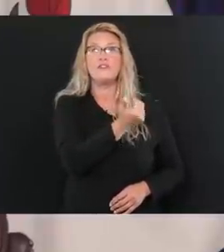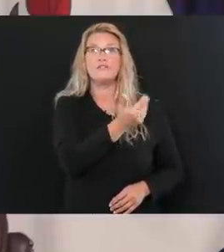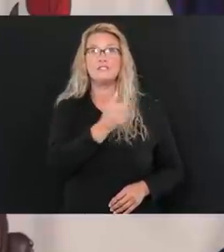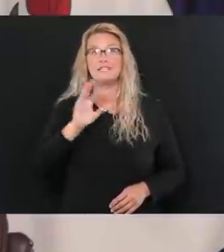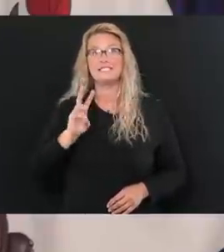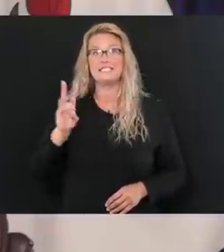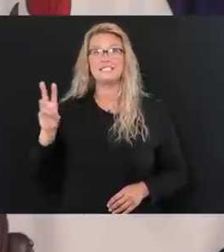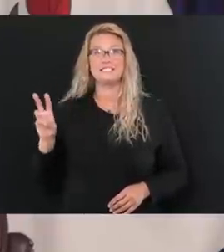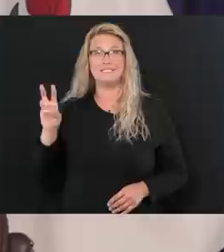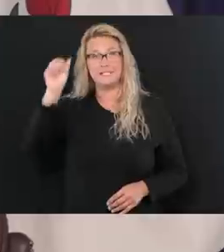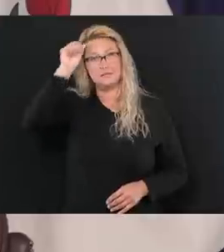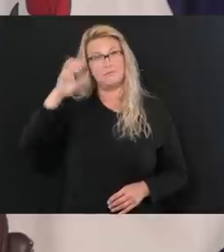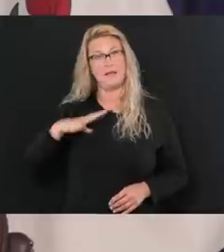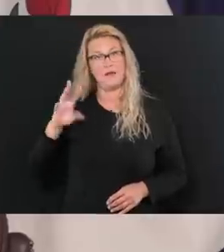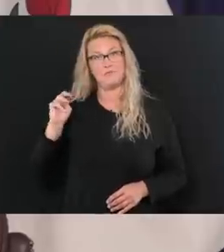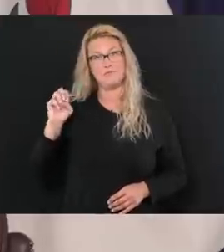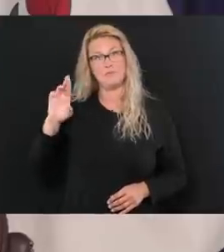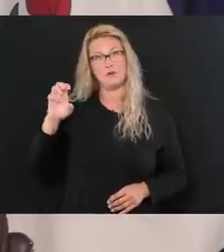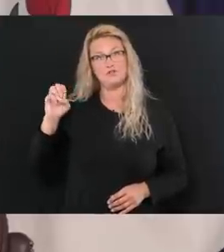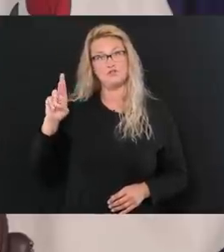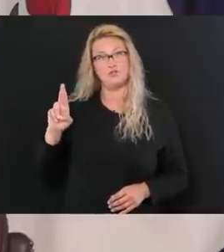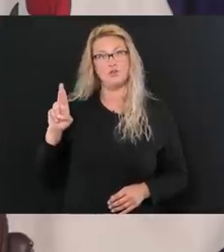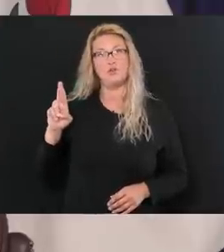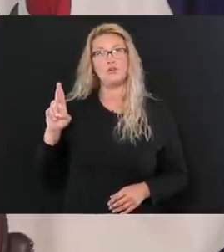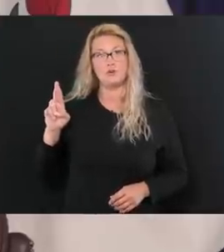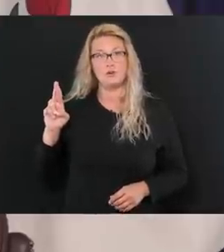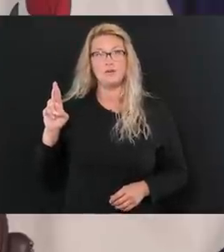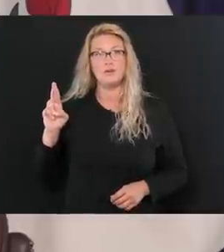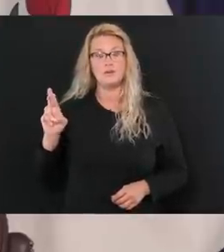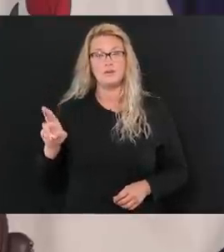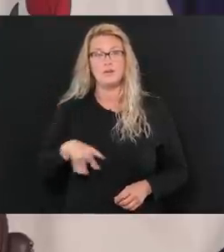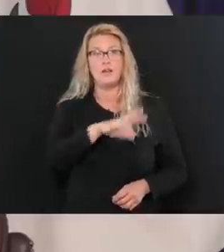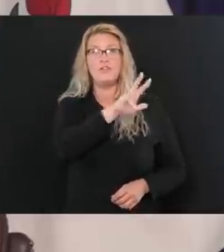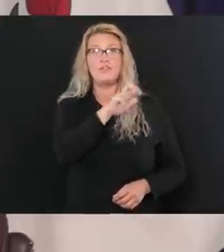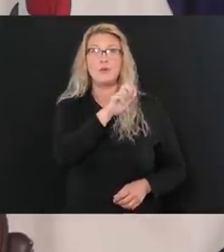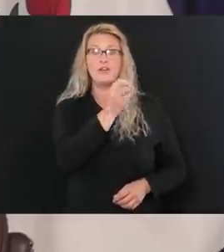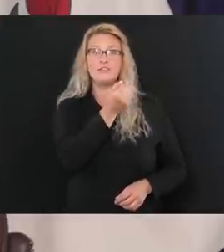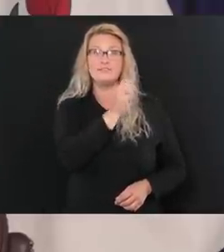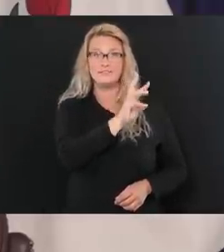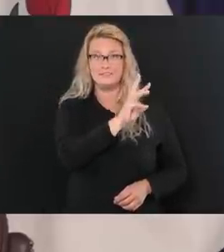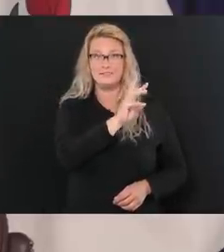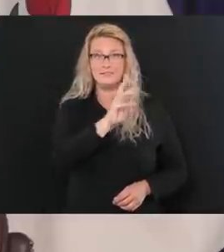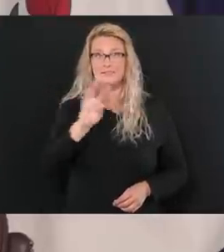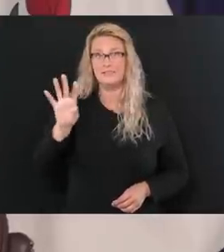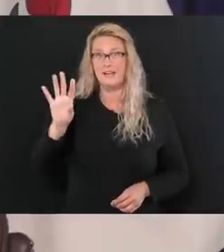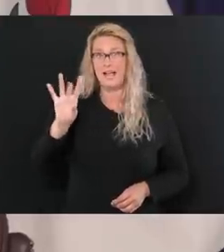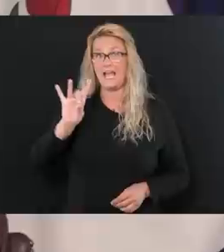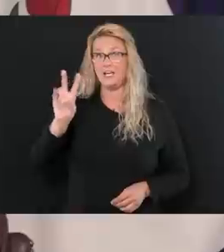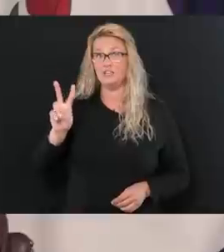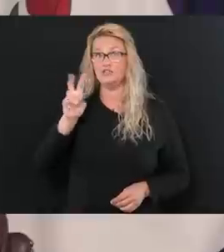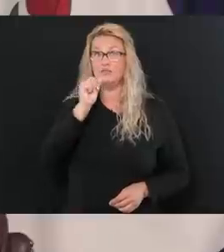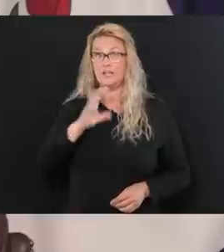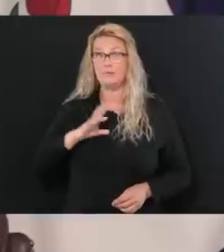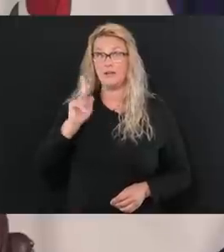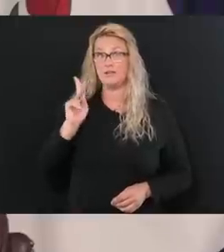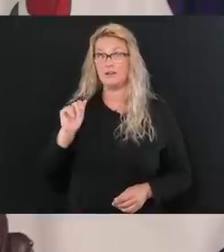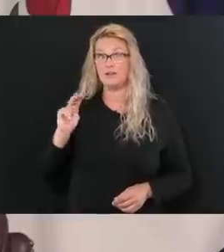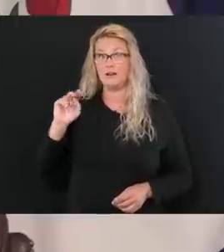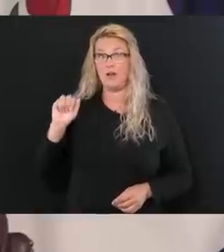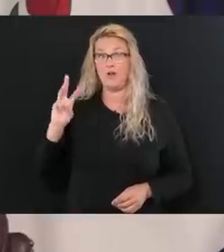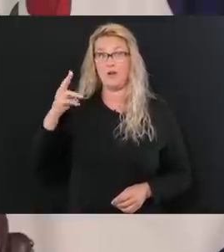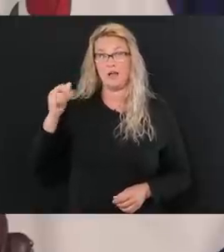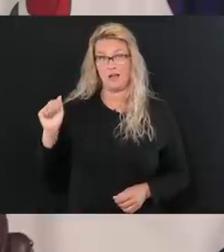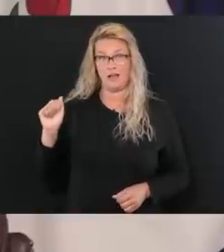66-year-old male from Mercer County. Our 316th death, an 82-year-old female from Kanawha County.